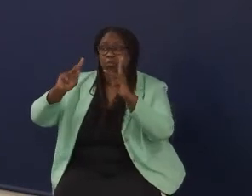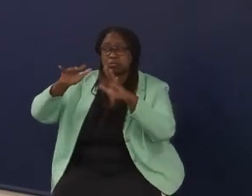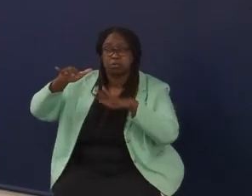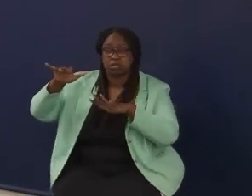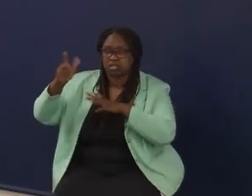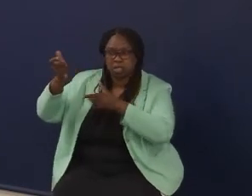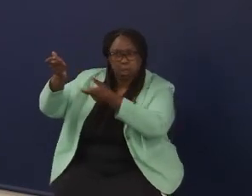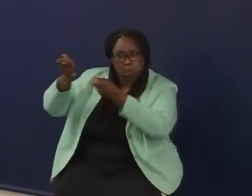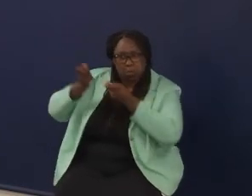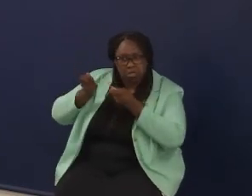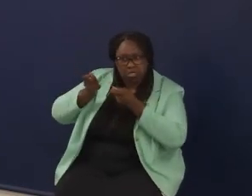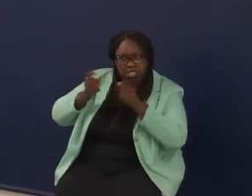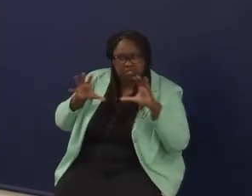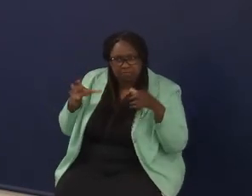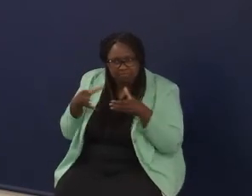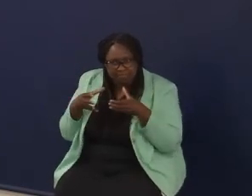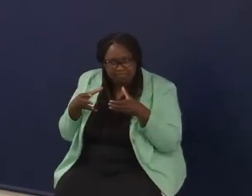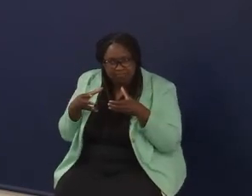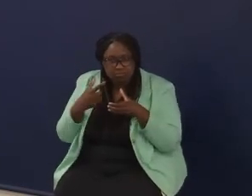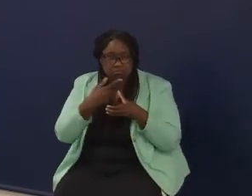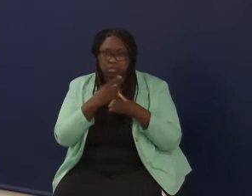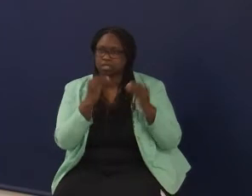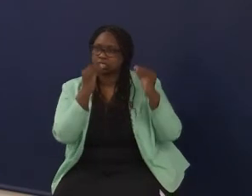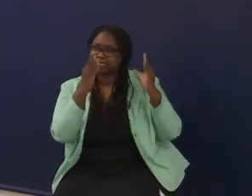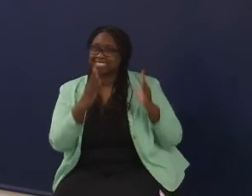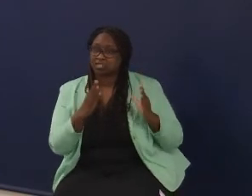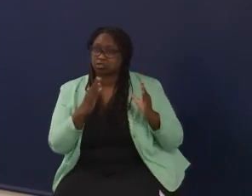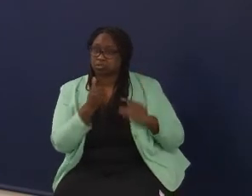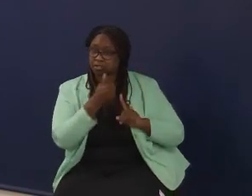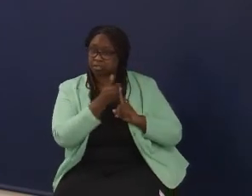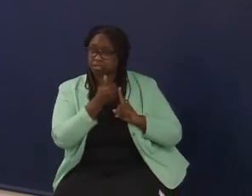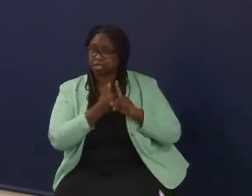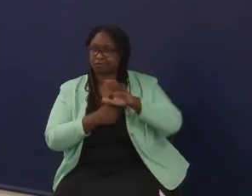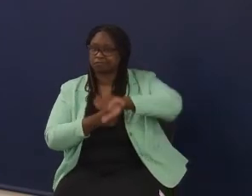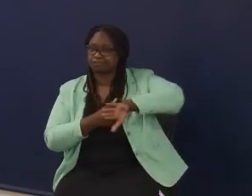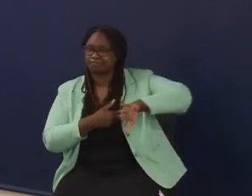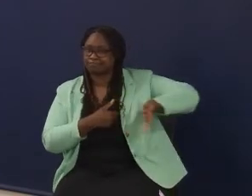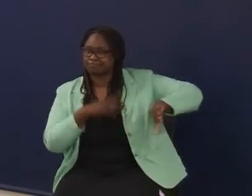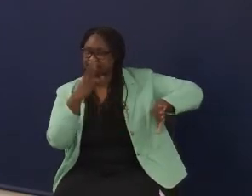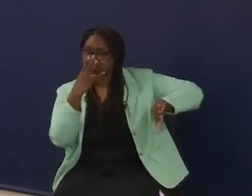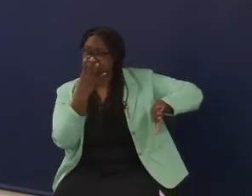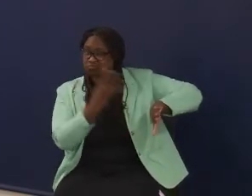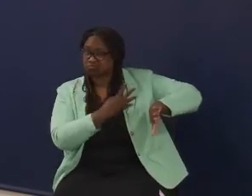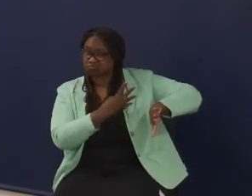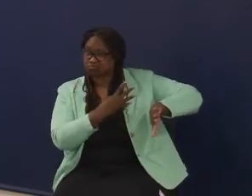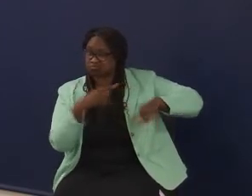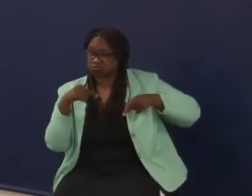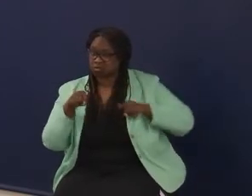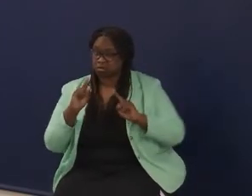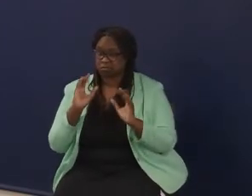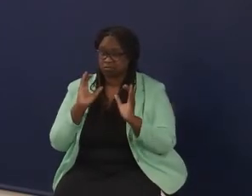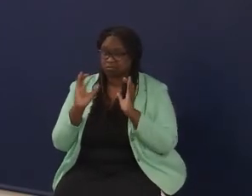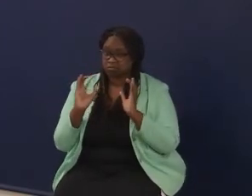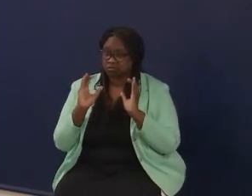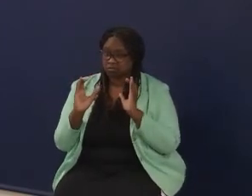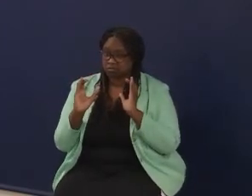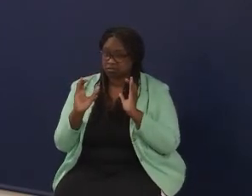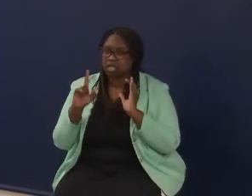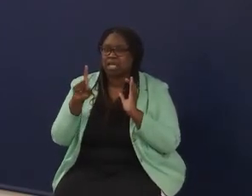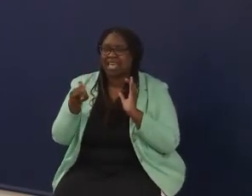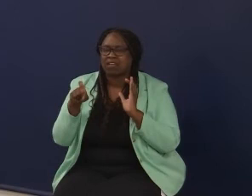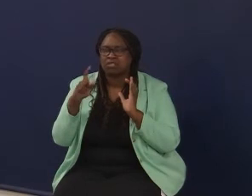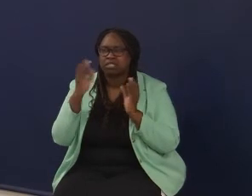pulled in, but the educators themselves are ignored in the conversation. And so I think we have to find ways to